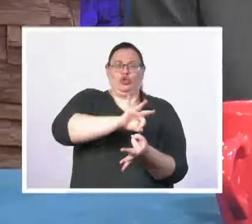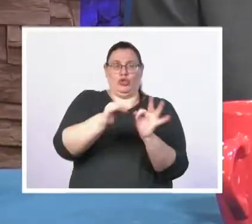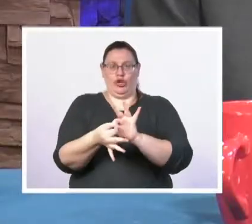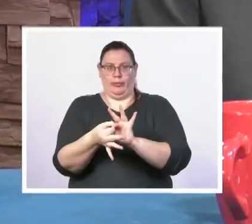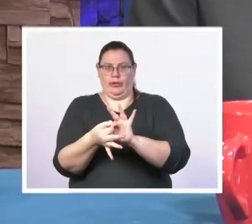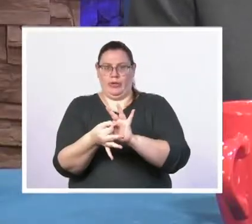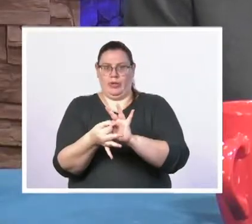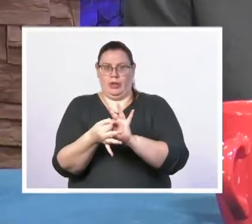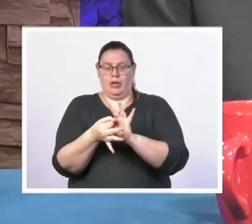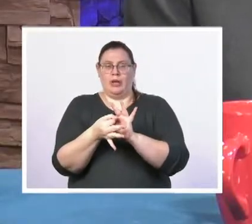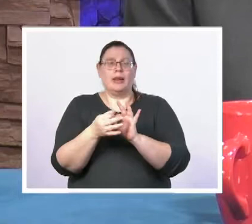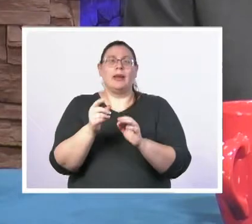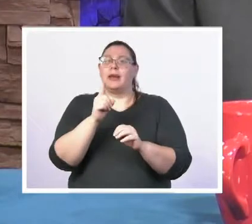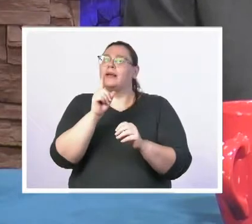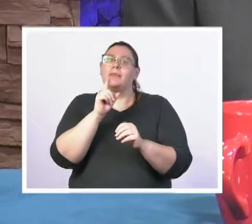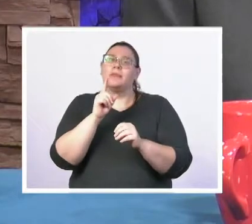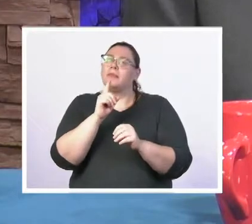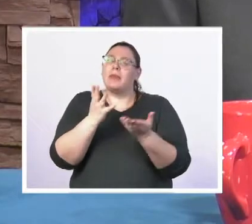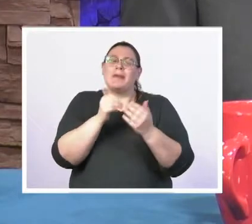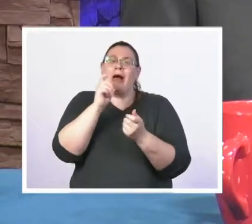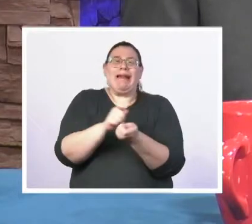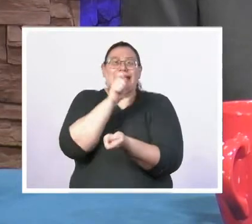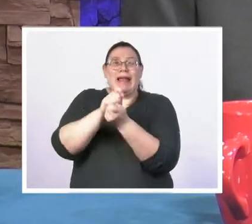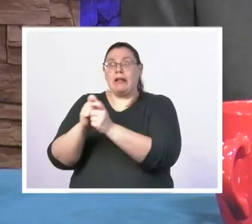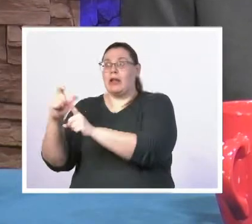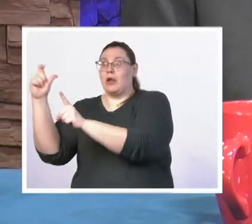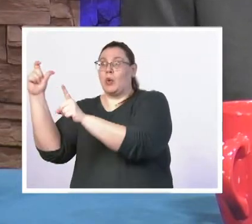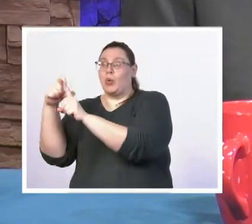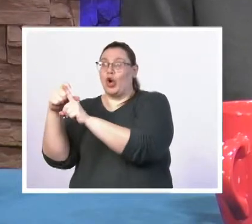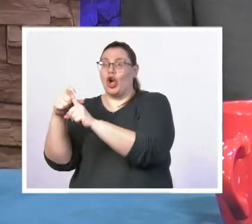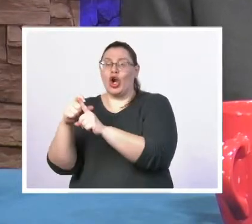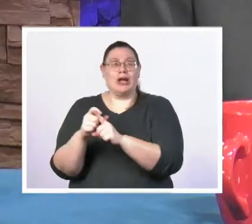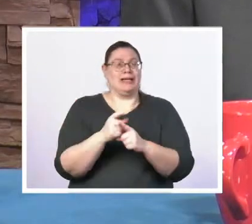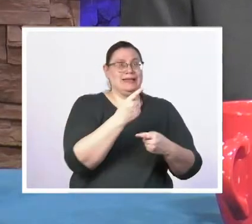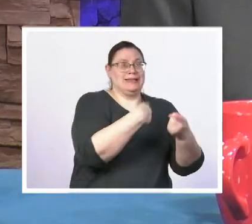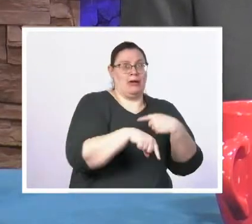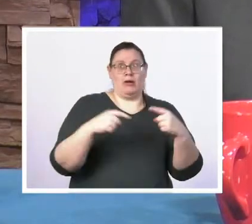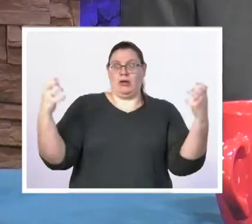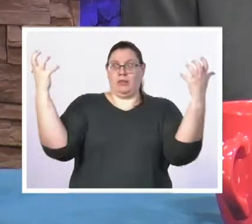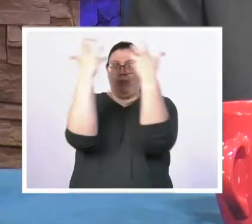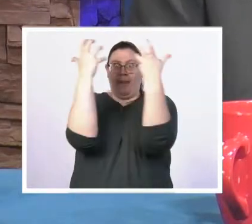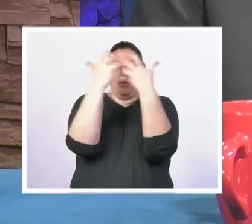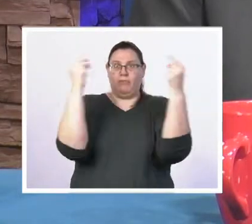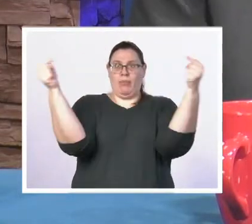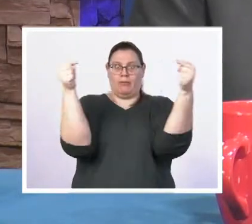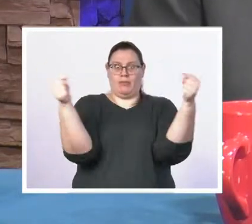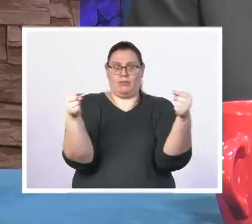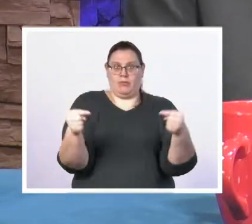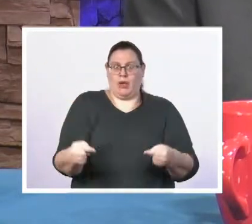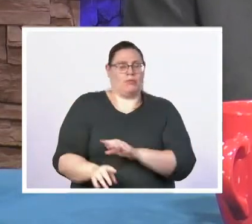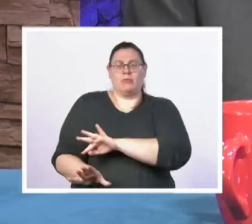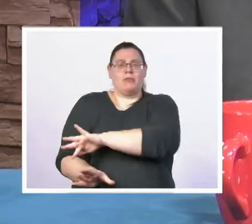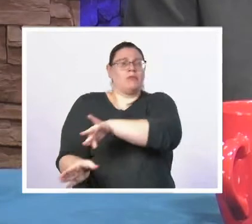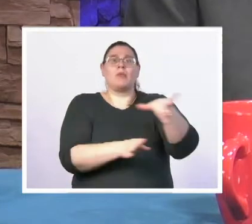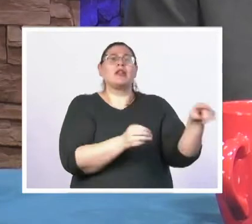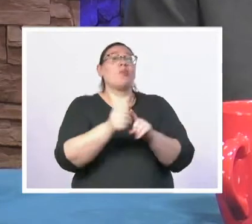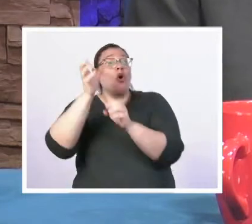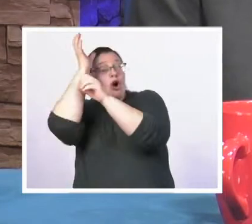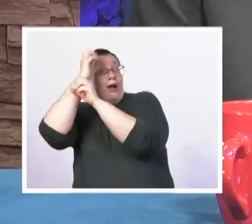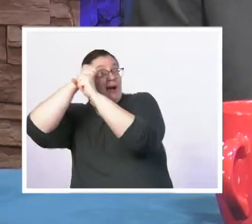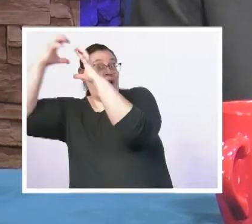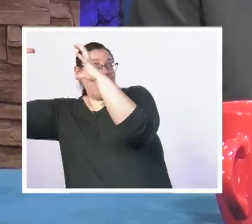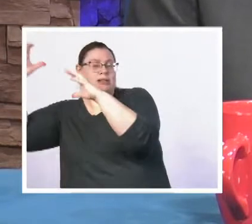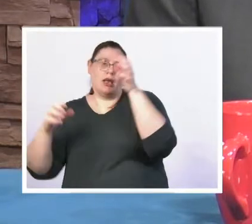okay there is no necessarily a verbatim interpretation word for word it's really more